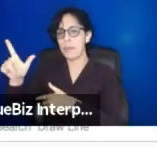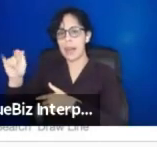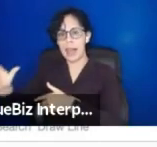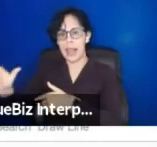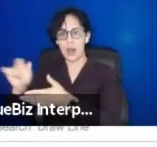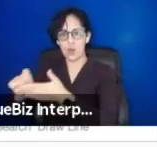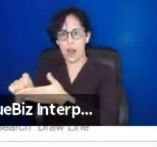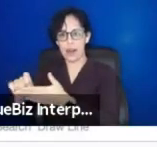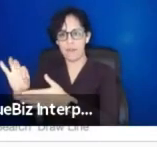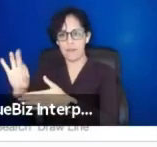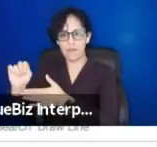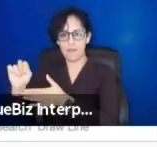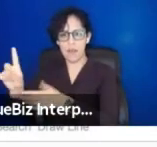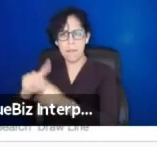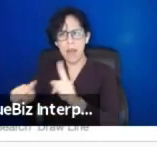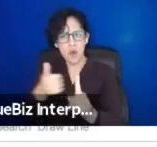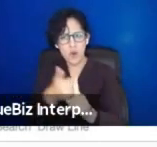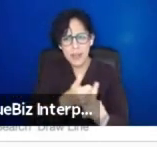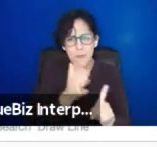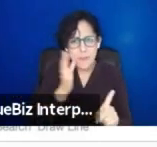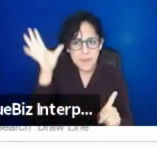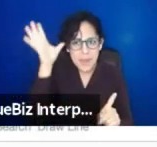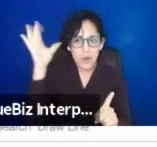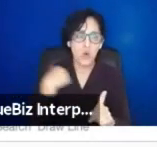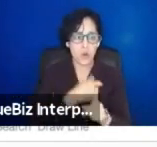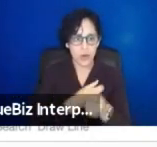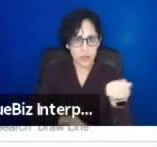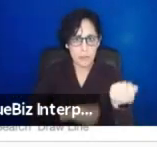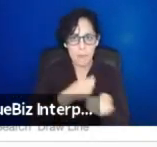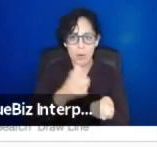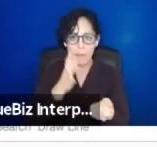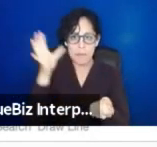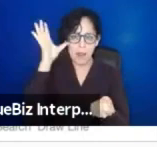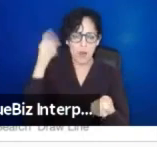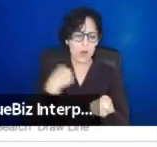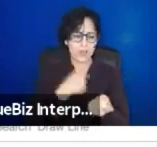parent because we're helping parents that we provided that funding.